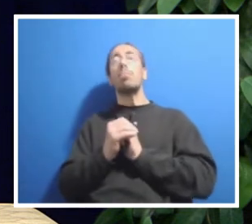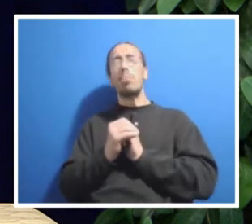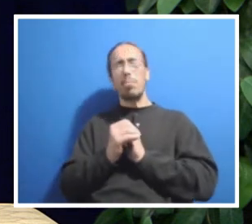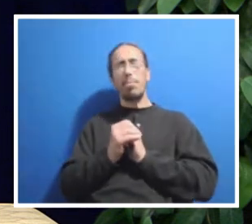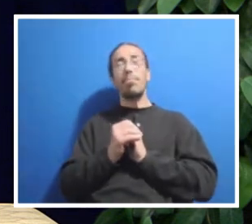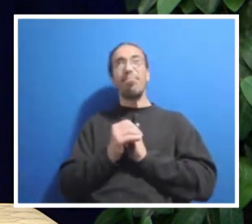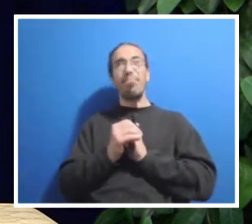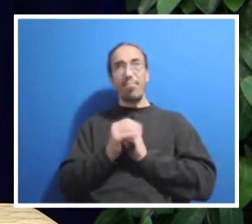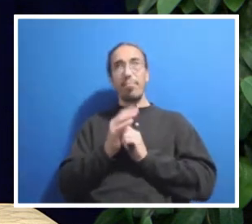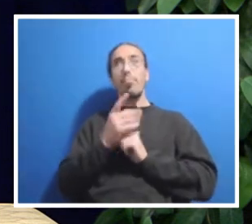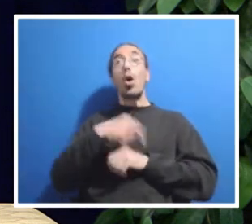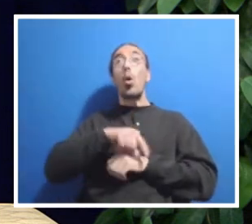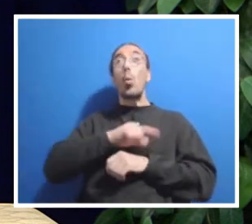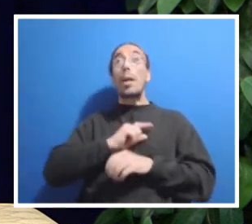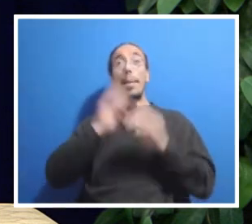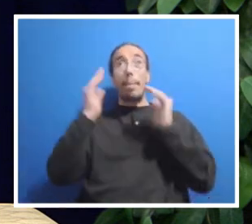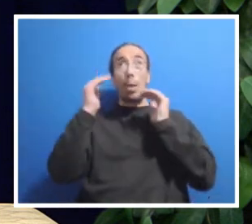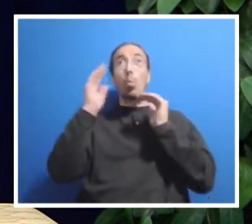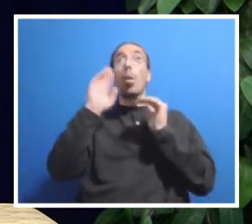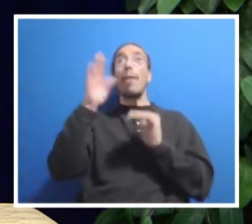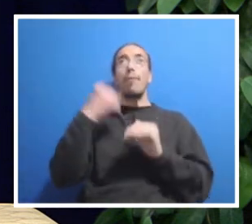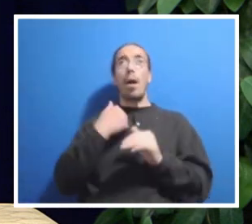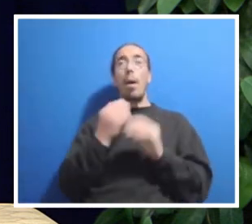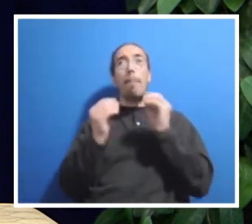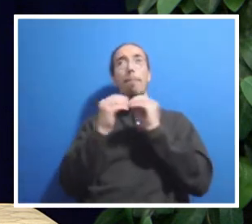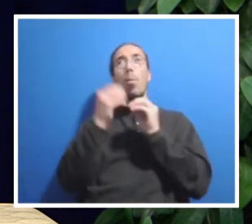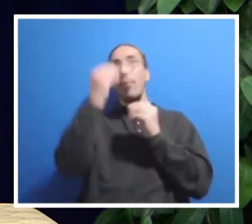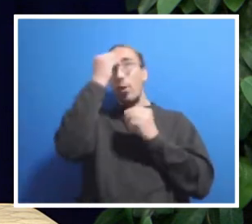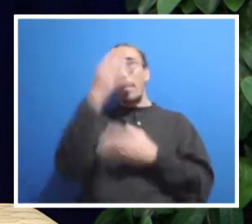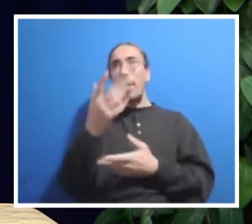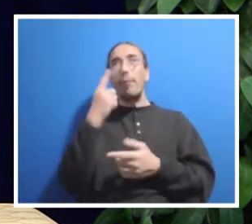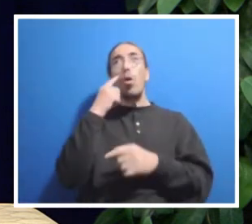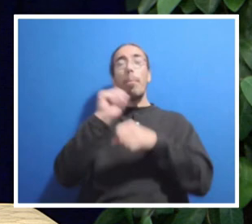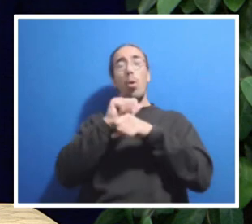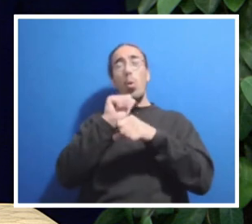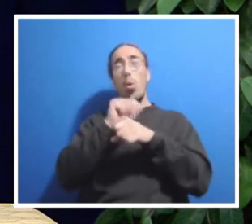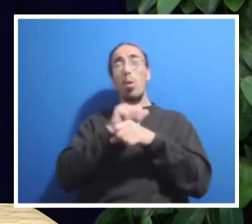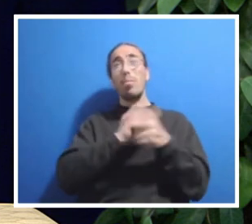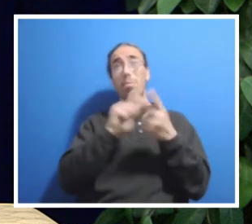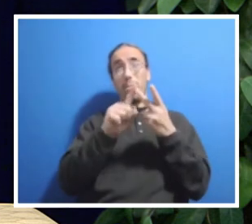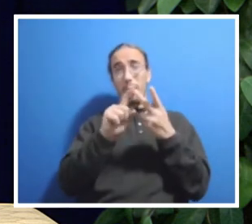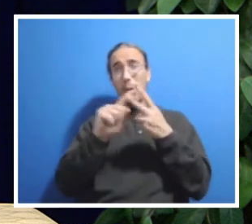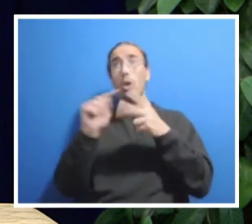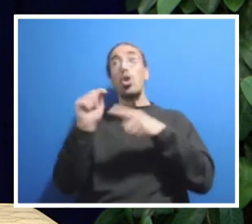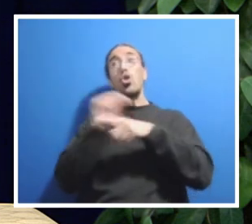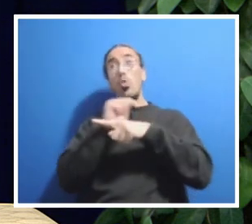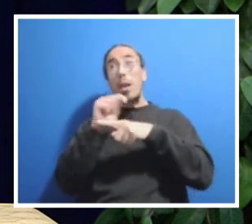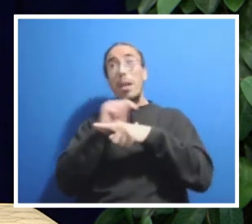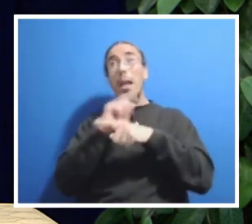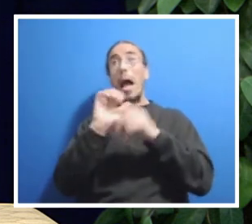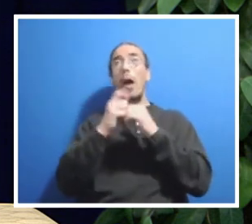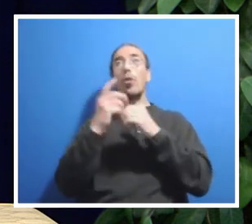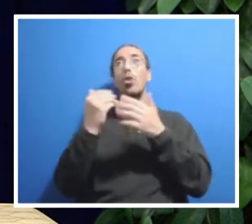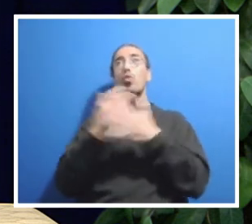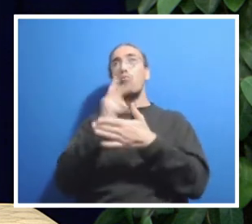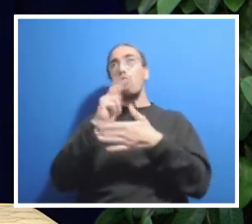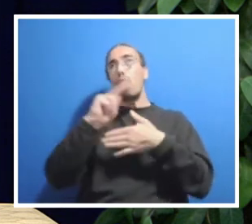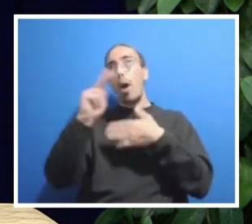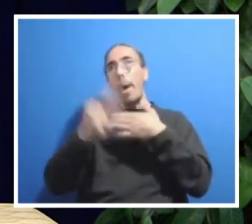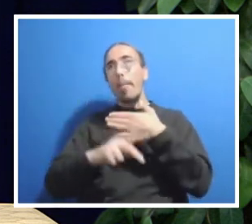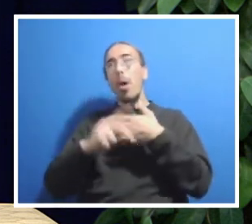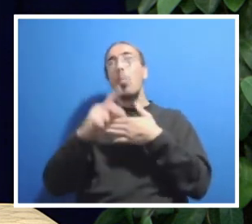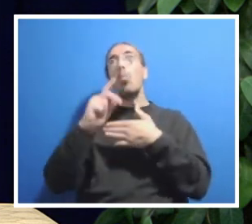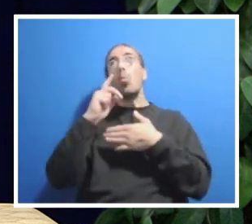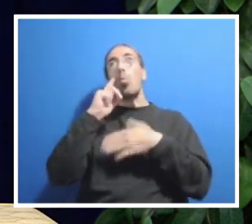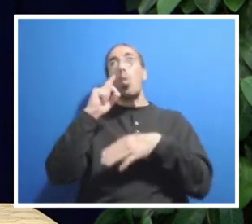we will have more information for employees, including training, on how this new program will work in the early part of 2023.